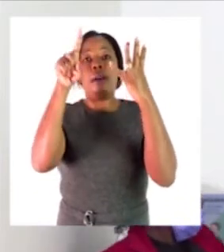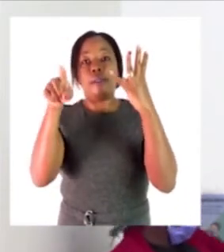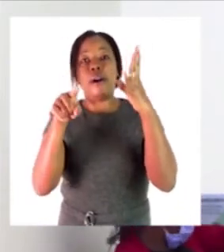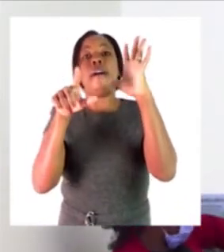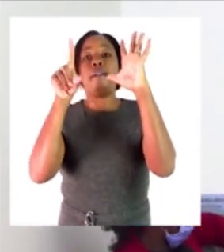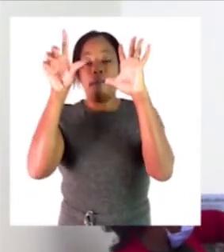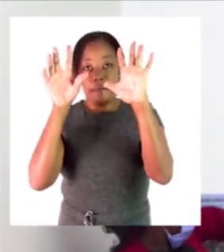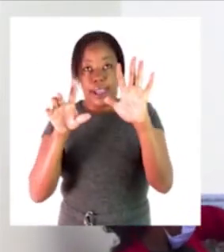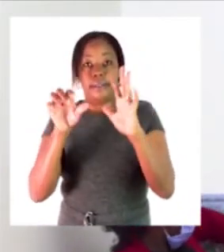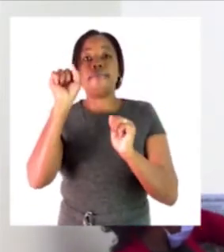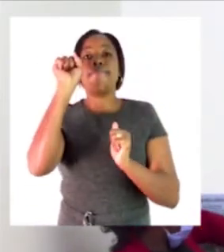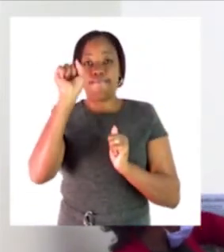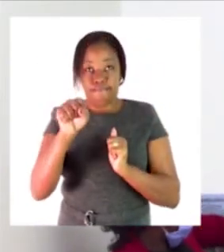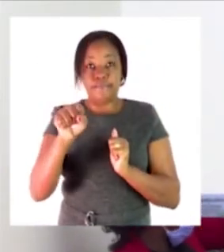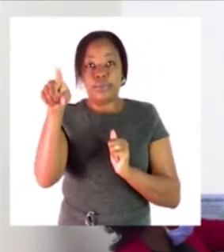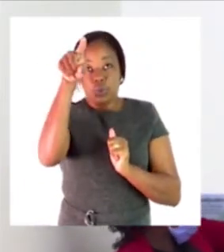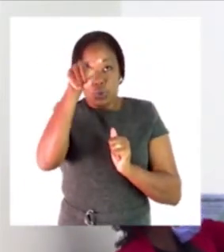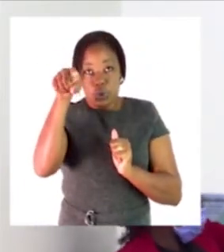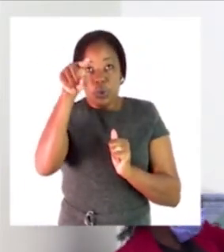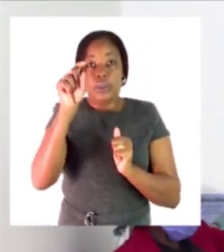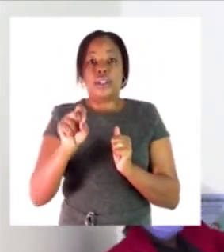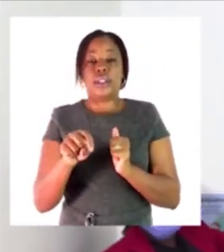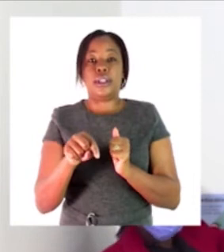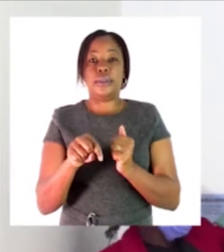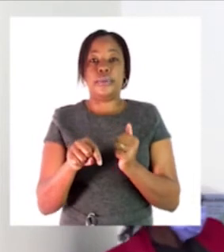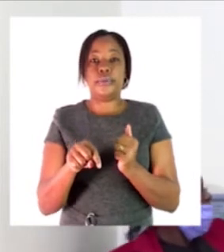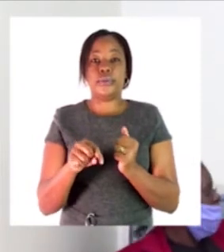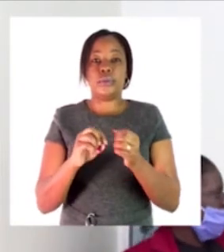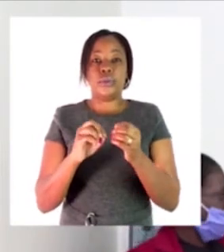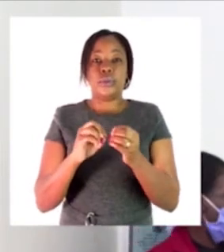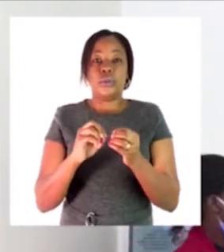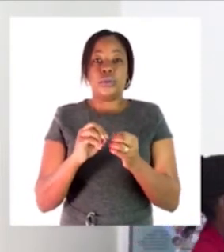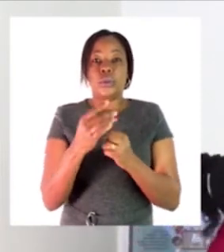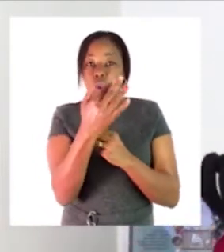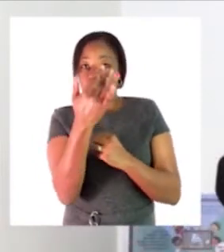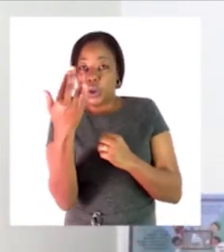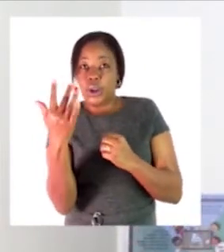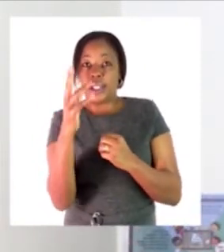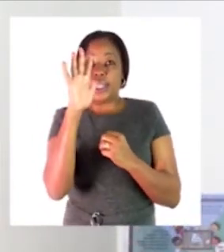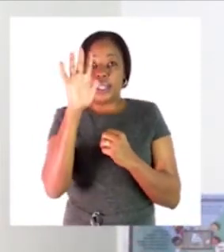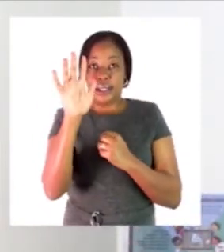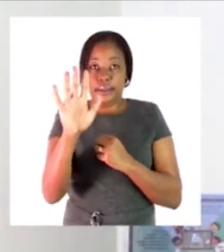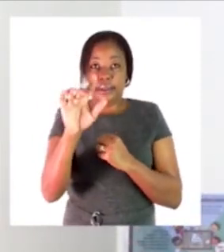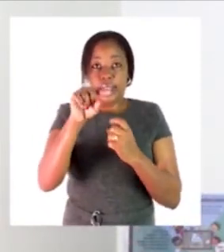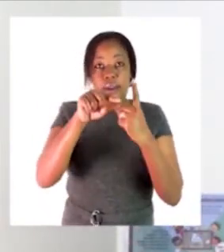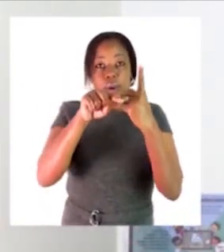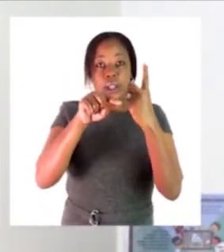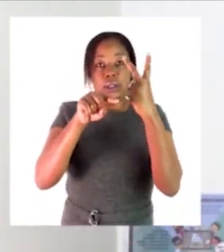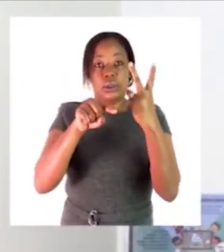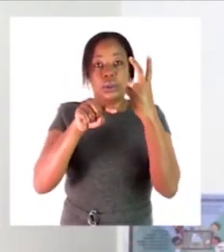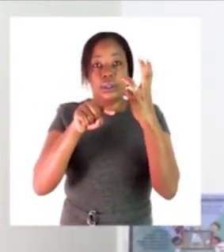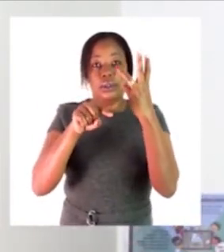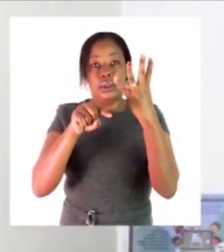so you skip all these one two three four you skip them you count five you skip six seven eight